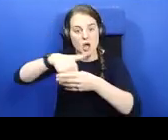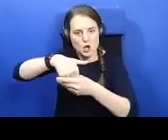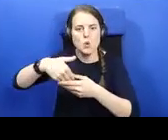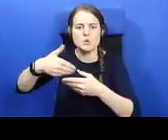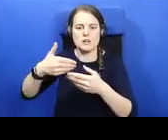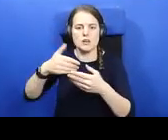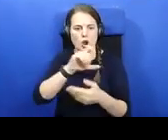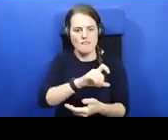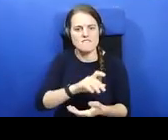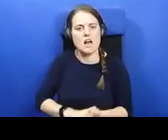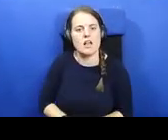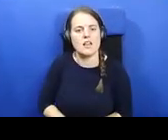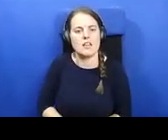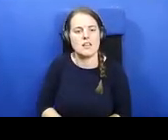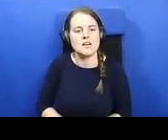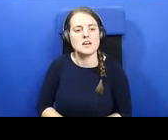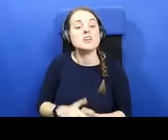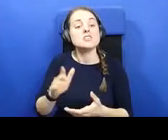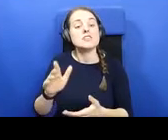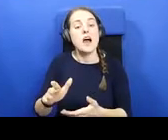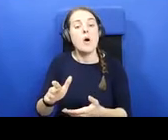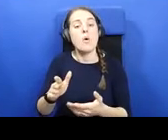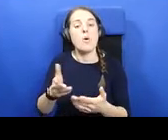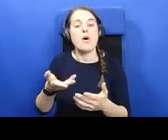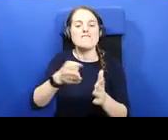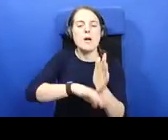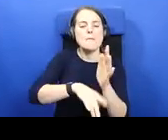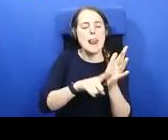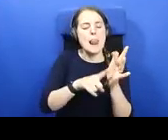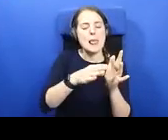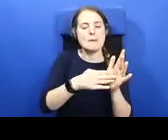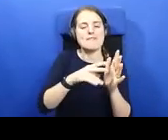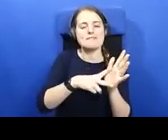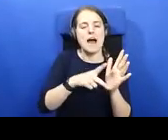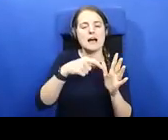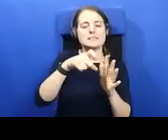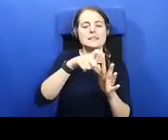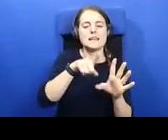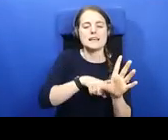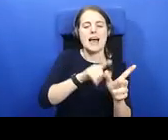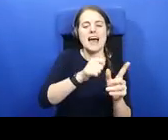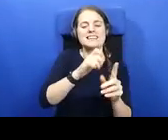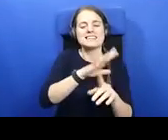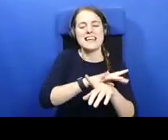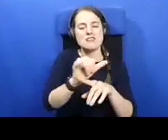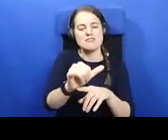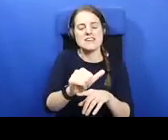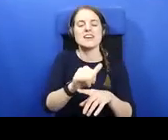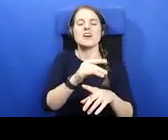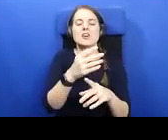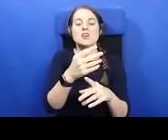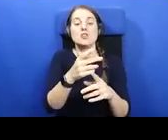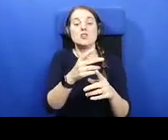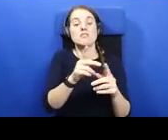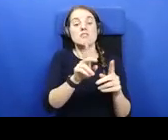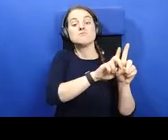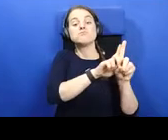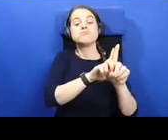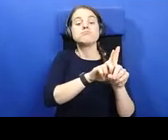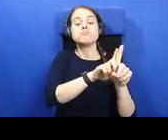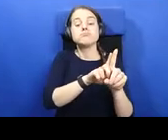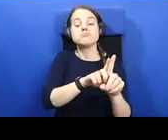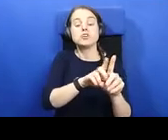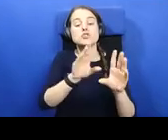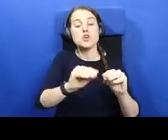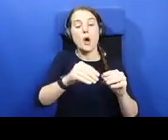meeting he has, between sort of Limavadi and Derry, they stop on the roadside at a well. They're drinking from the